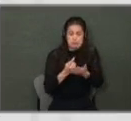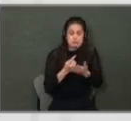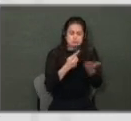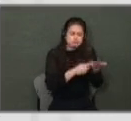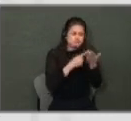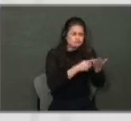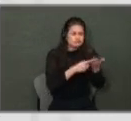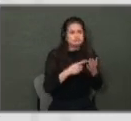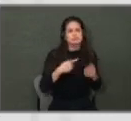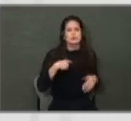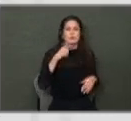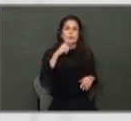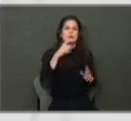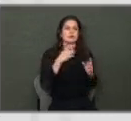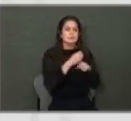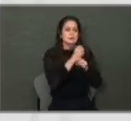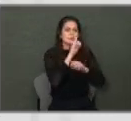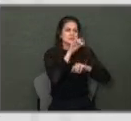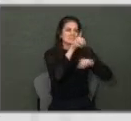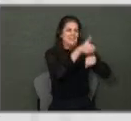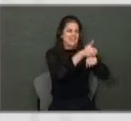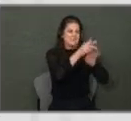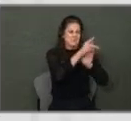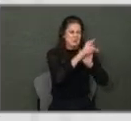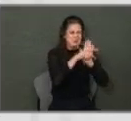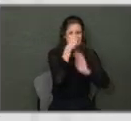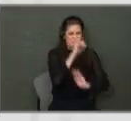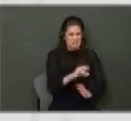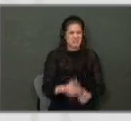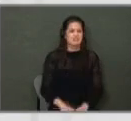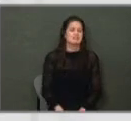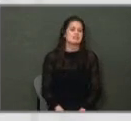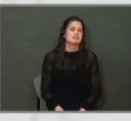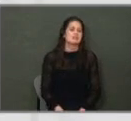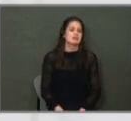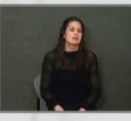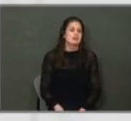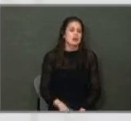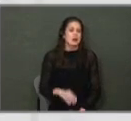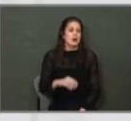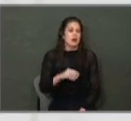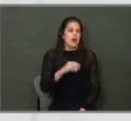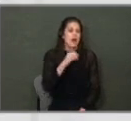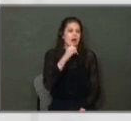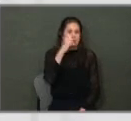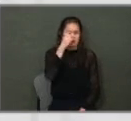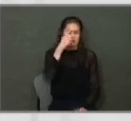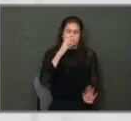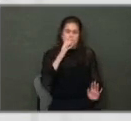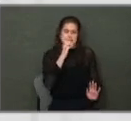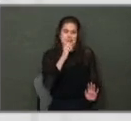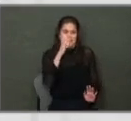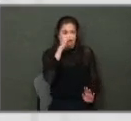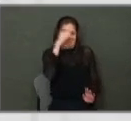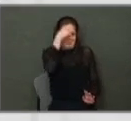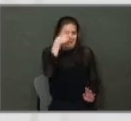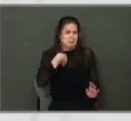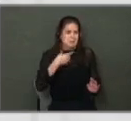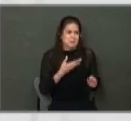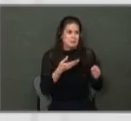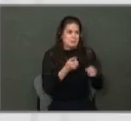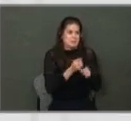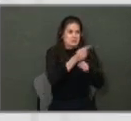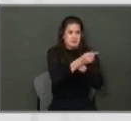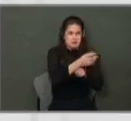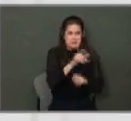something that we obviously need to have a policy in place for. We do not bet that we're going to be 21% over revenue on this